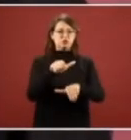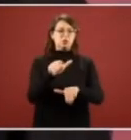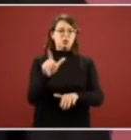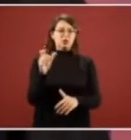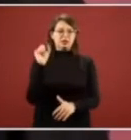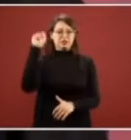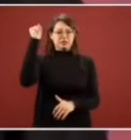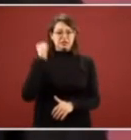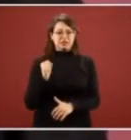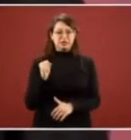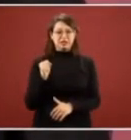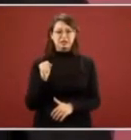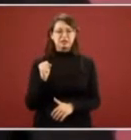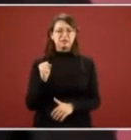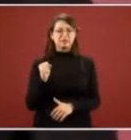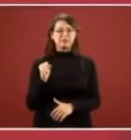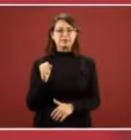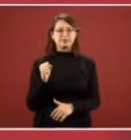of Sinaloa